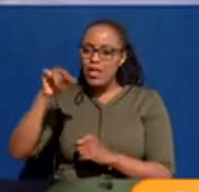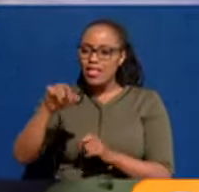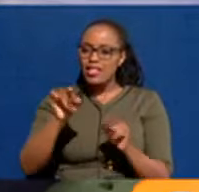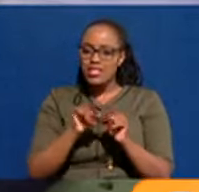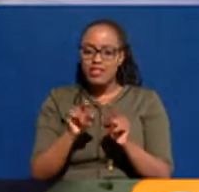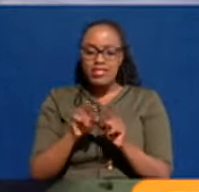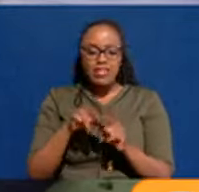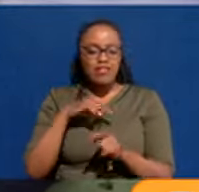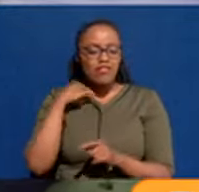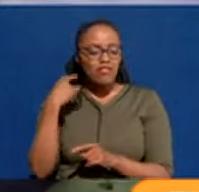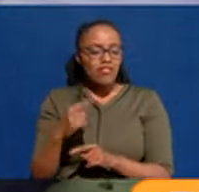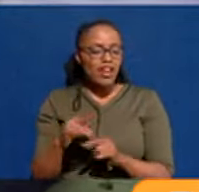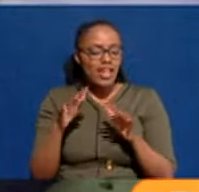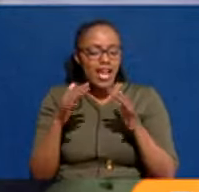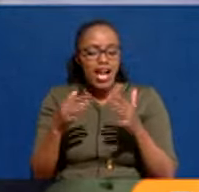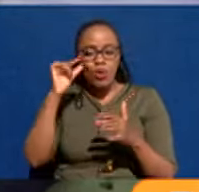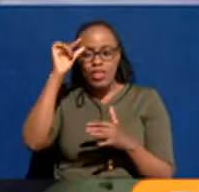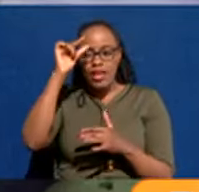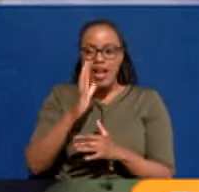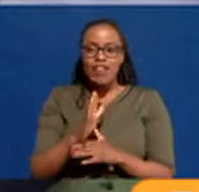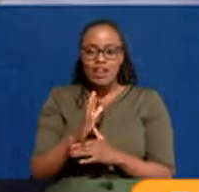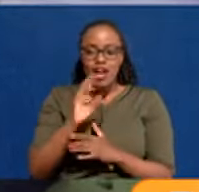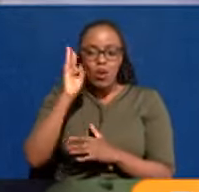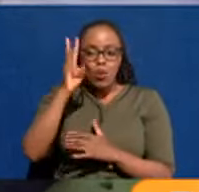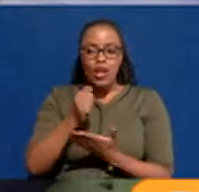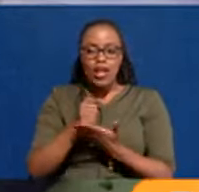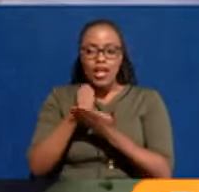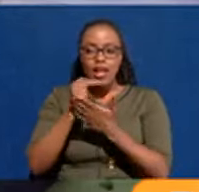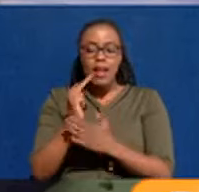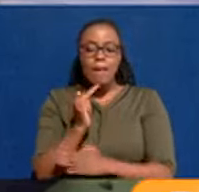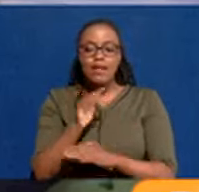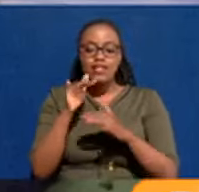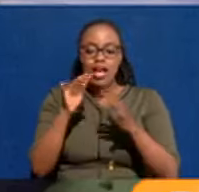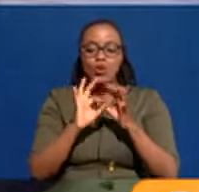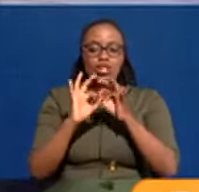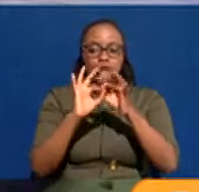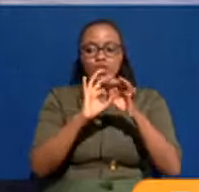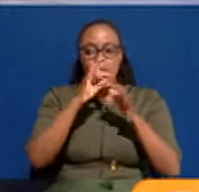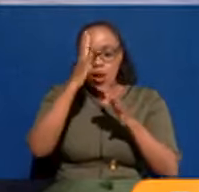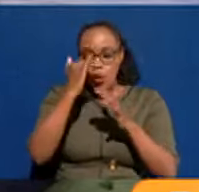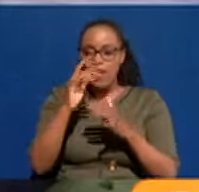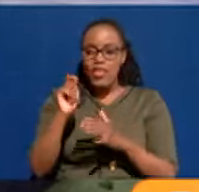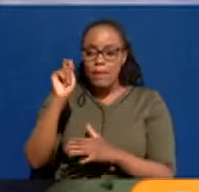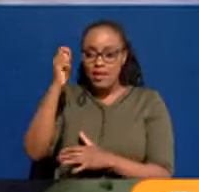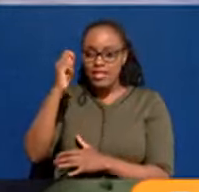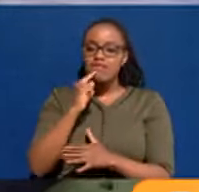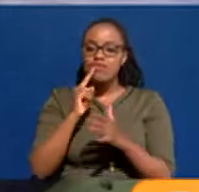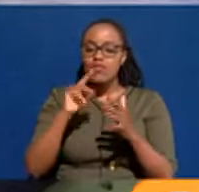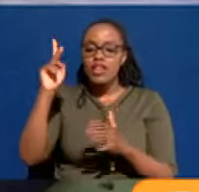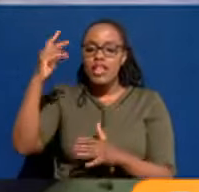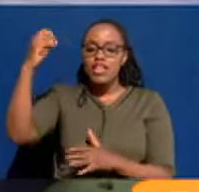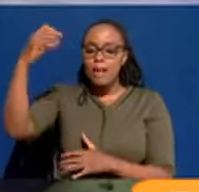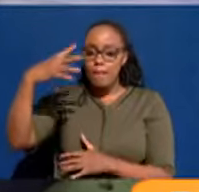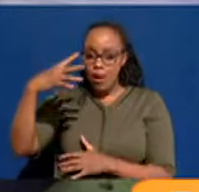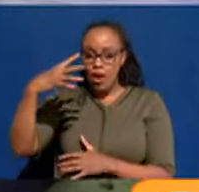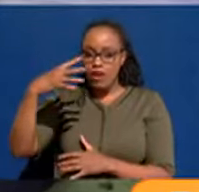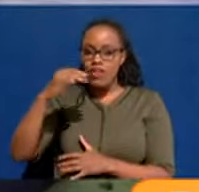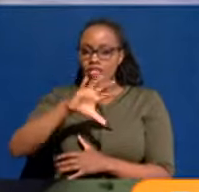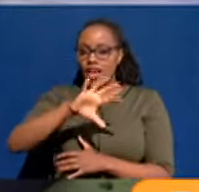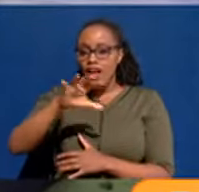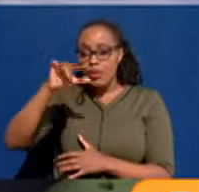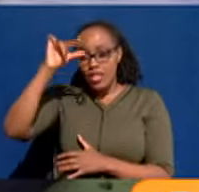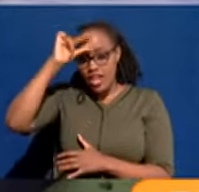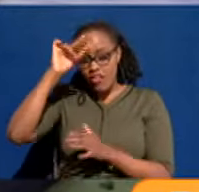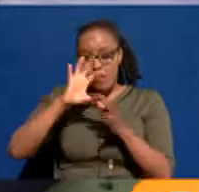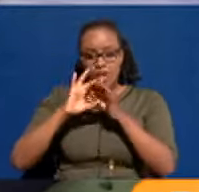fictitious. Now, how is the governor going to help us in coordination? Because the president said Kenya power, together with county government, should